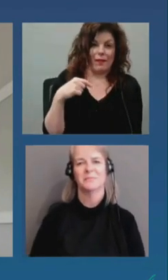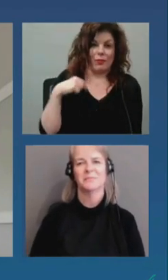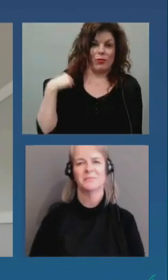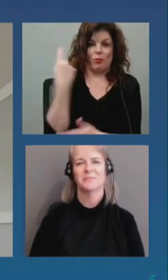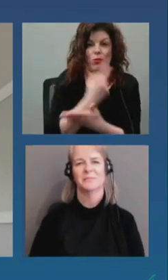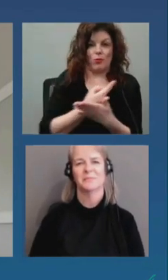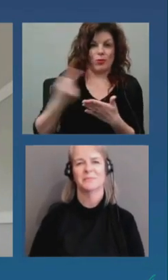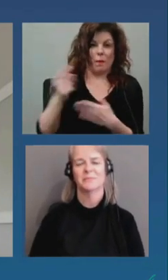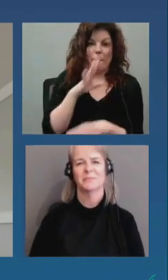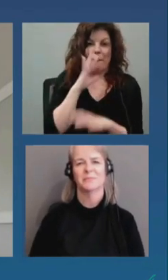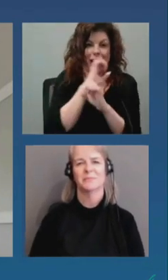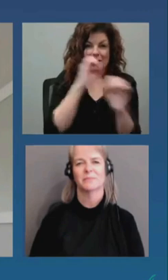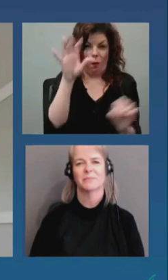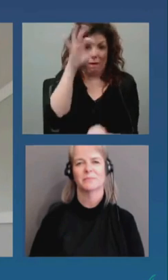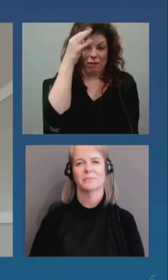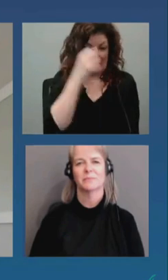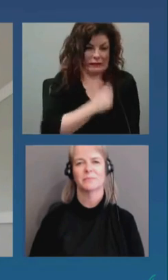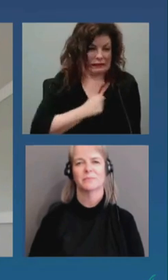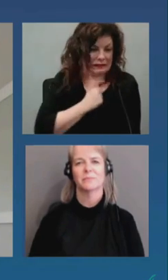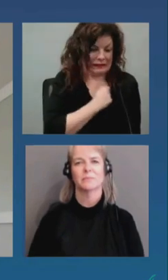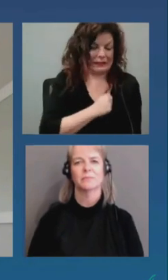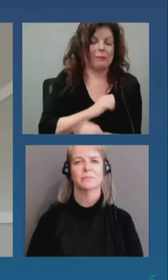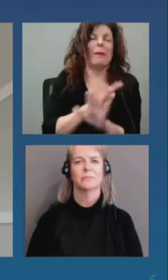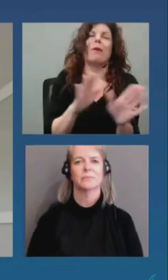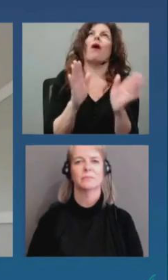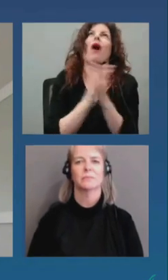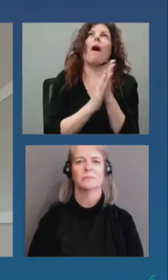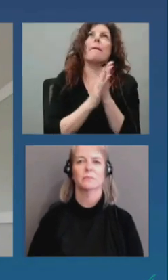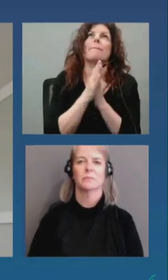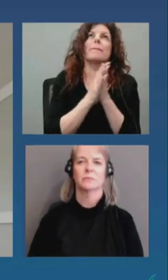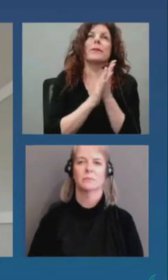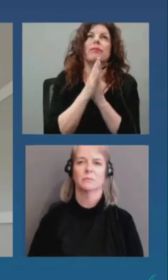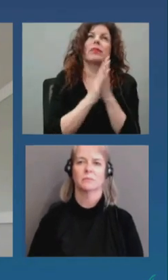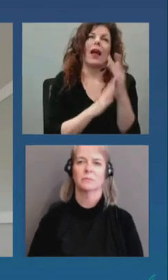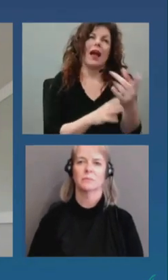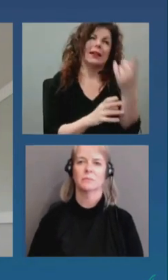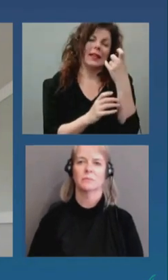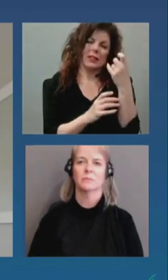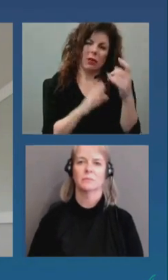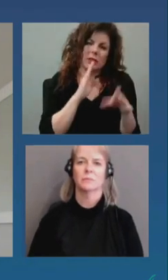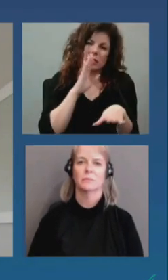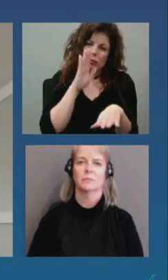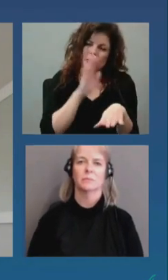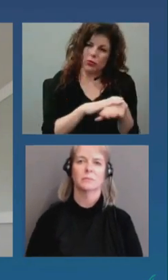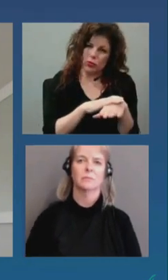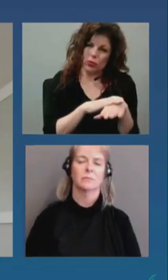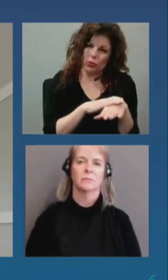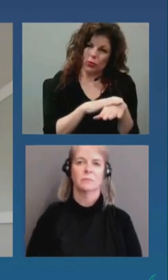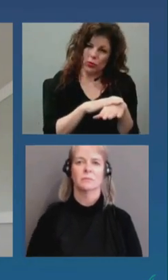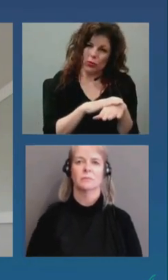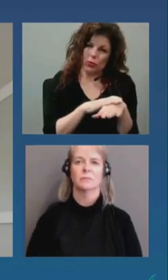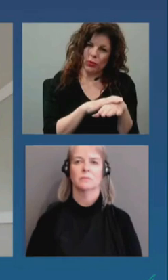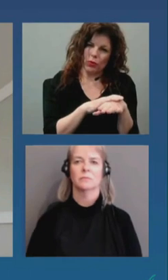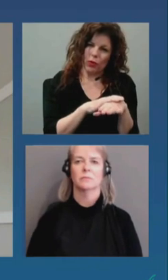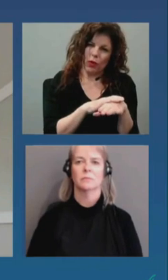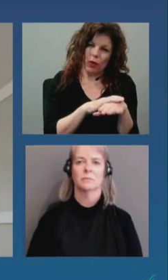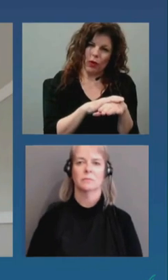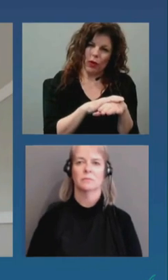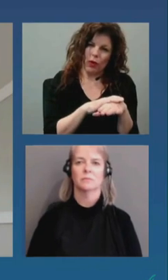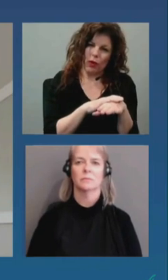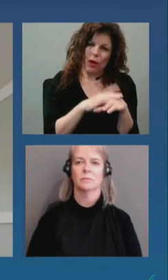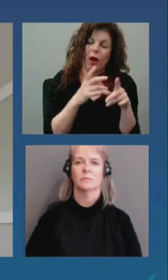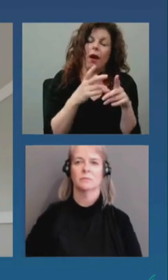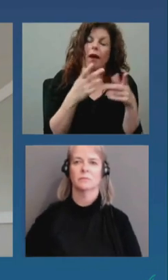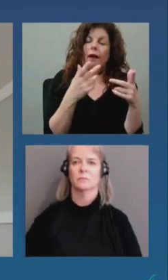de congés mais la question c'est concernant les normes des entreprises ouvertes maintenant